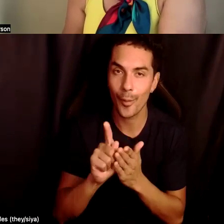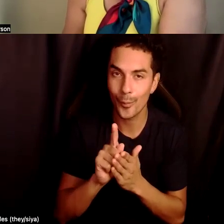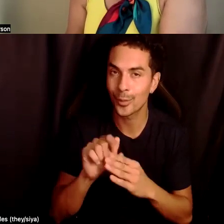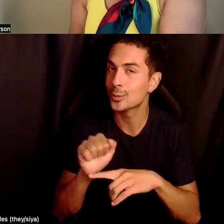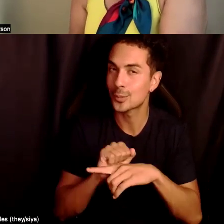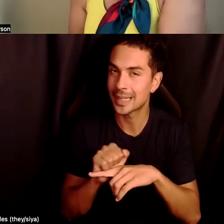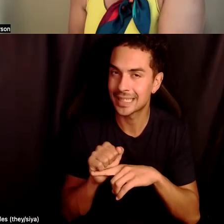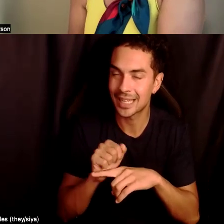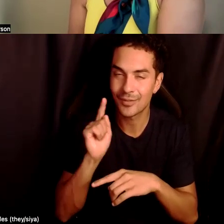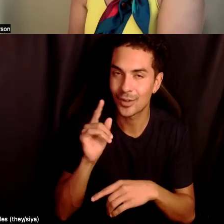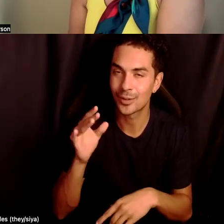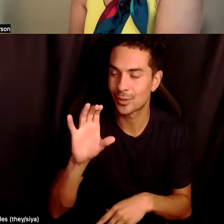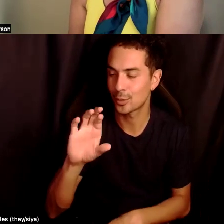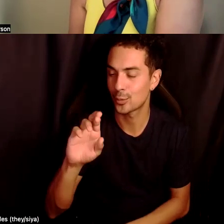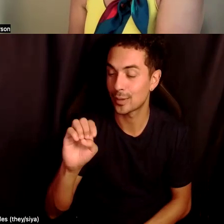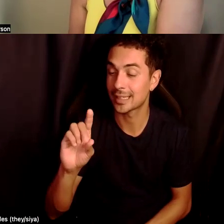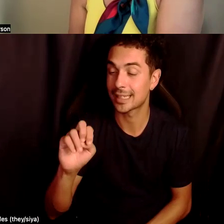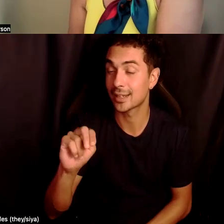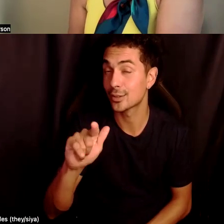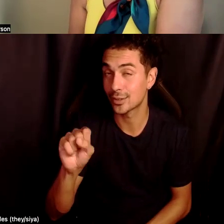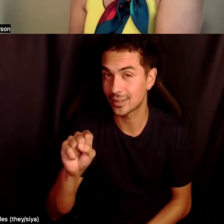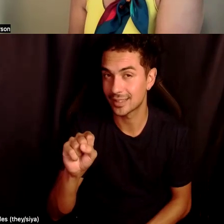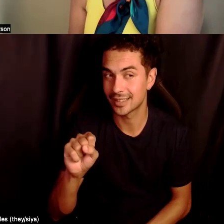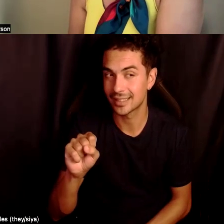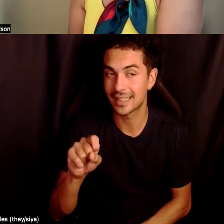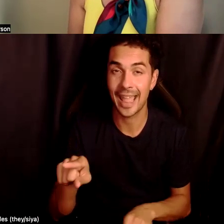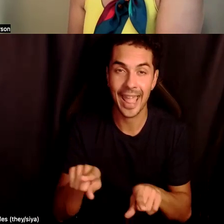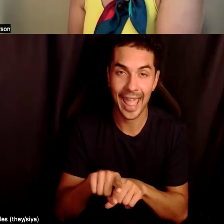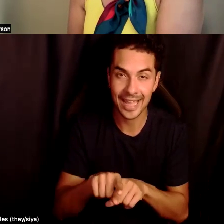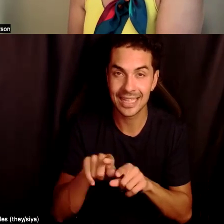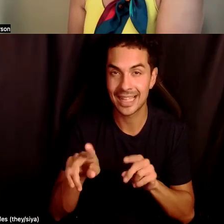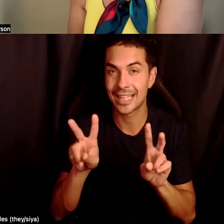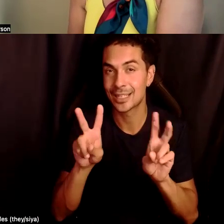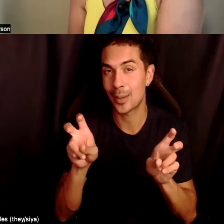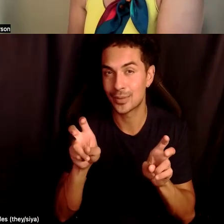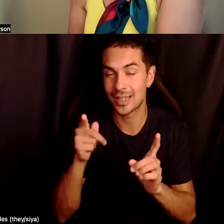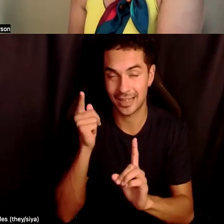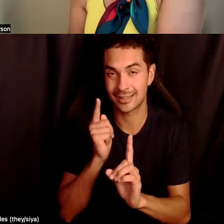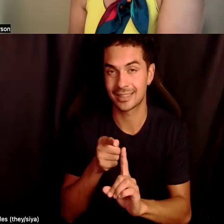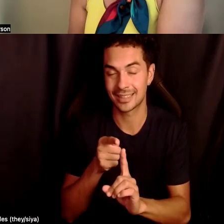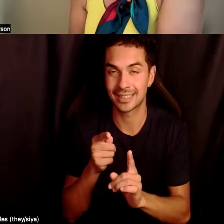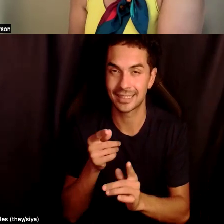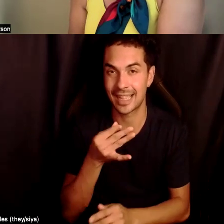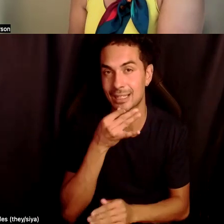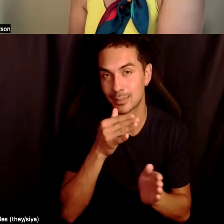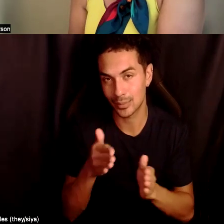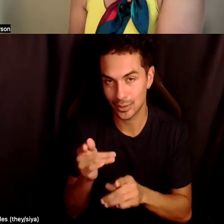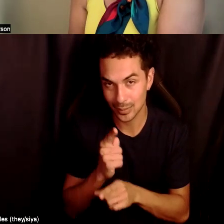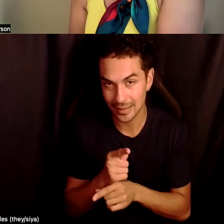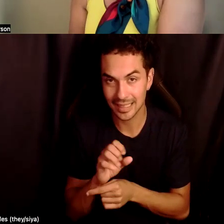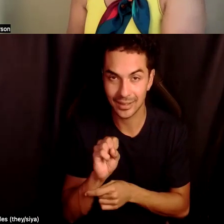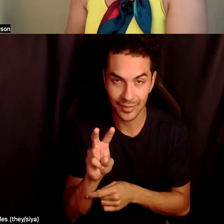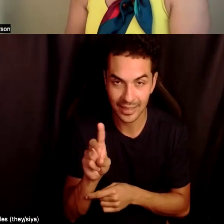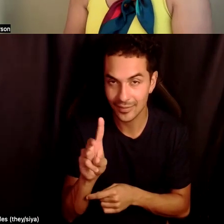training, that kind of thing as subject matter experts, um, because no one else can speak about, um,